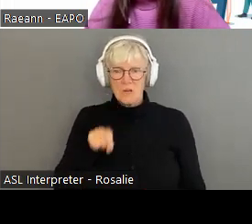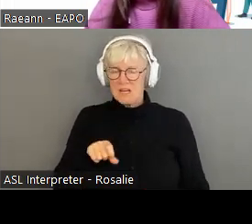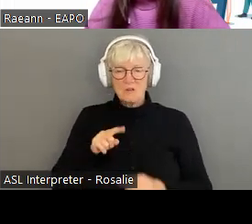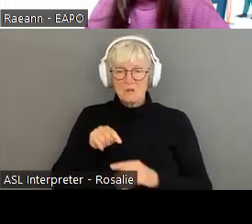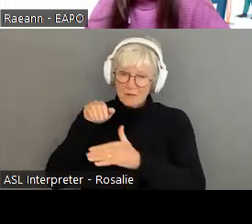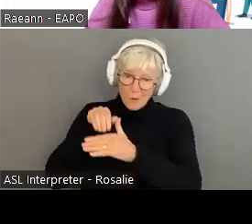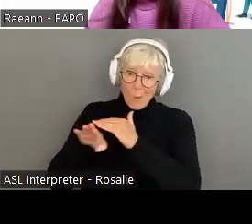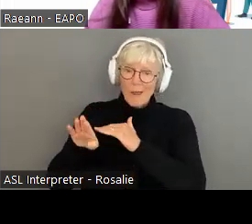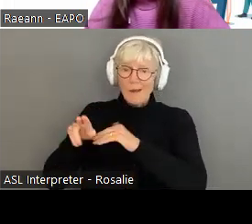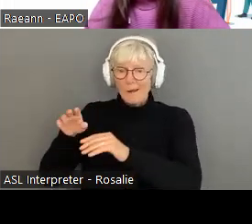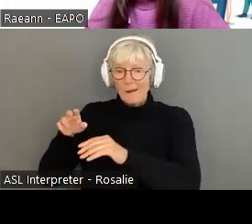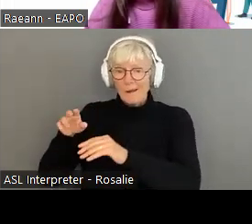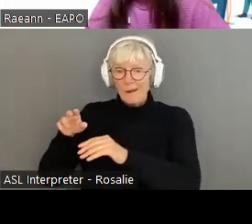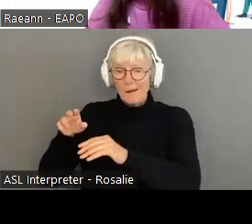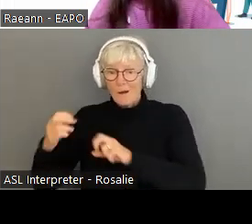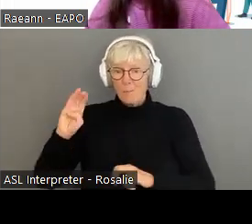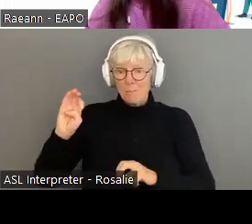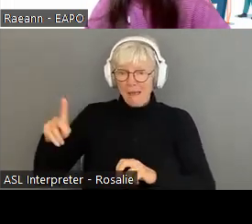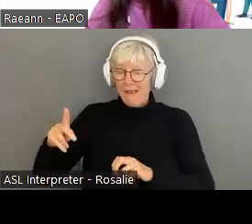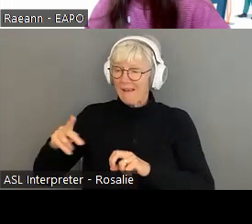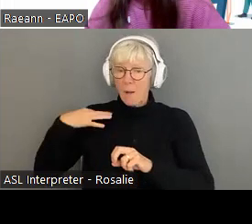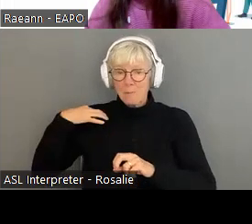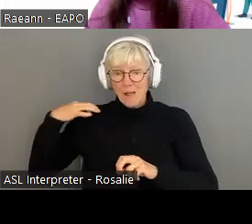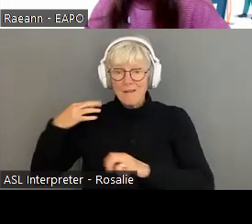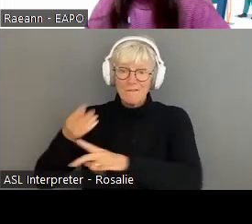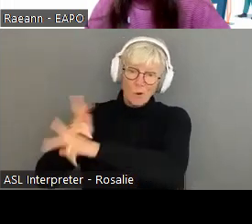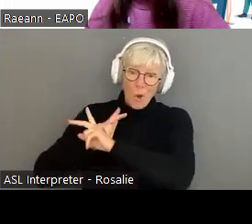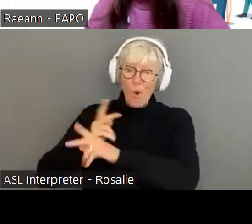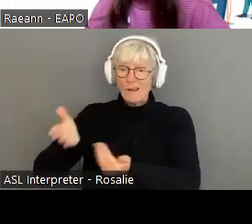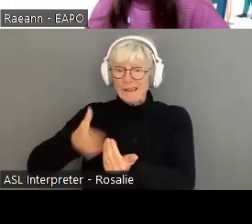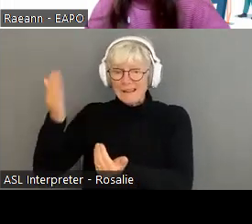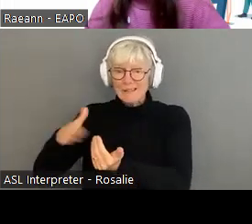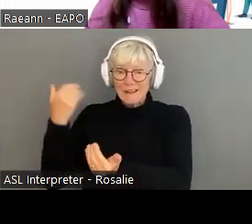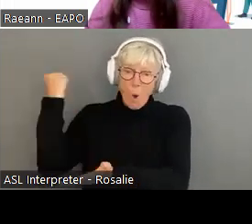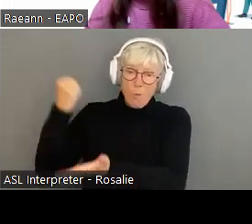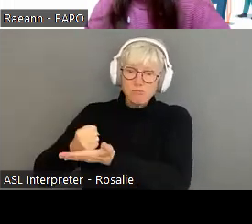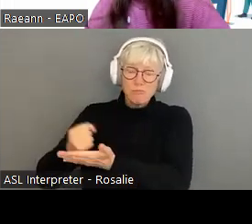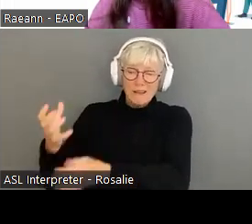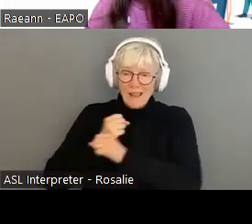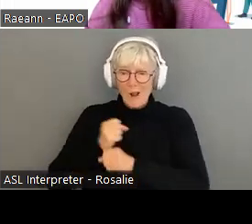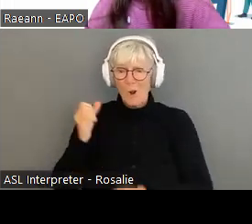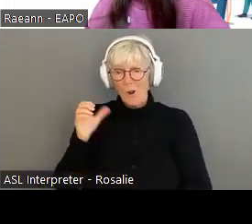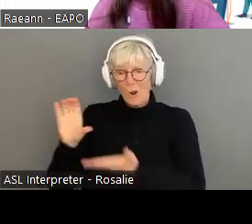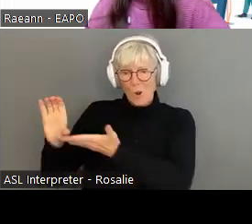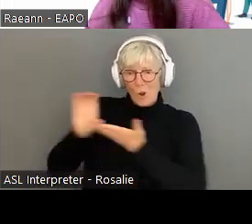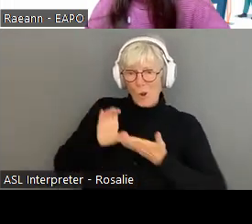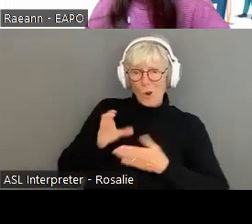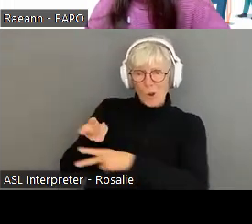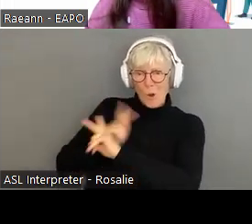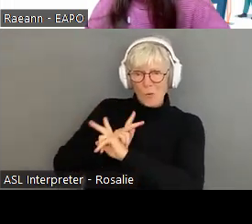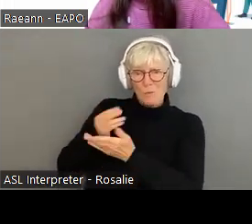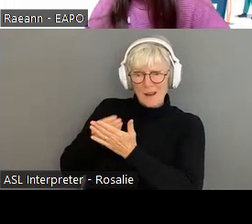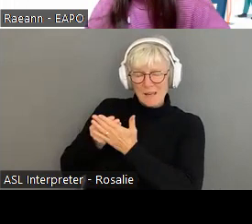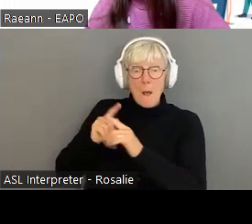loan. Now, the way it works is that if we're ever applying for credit, if we're applying for a credit card or a cell phone or, um,